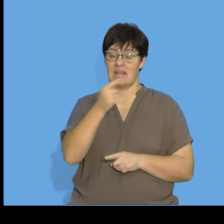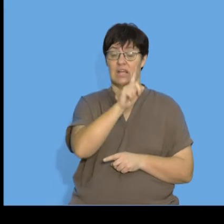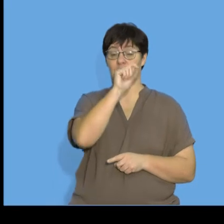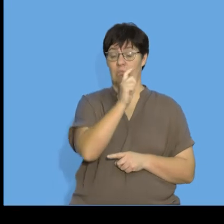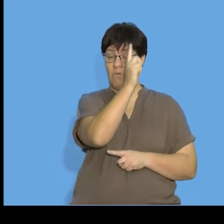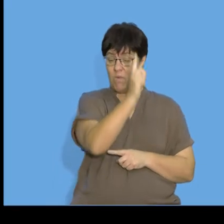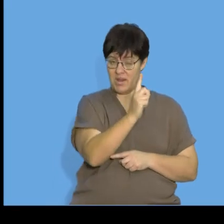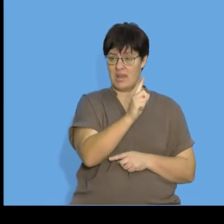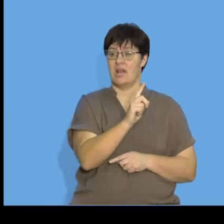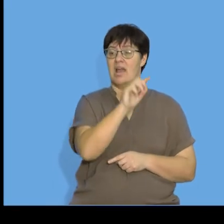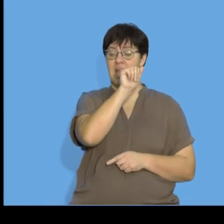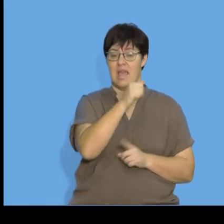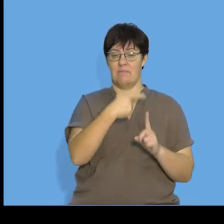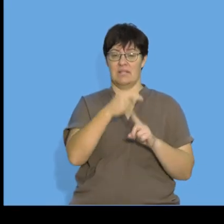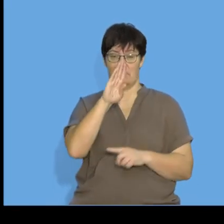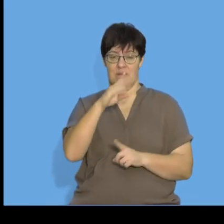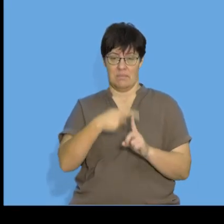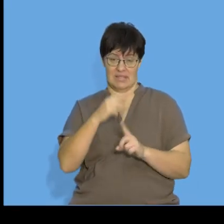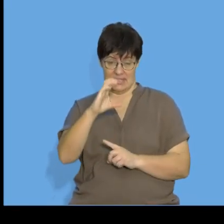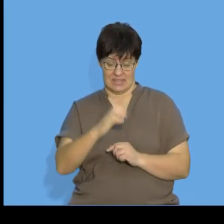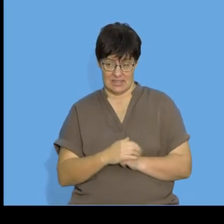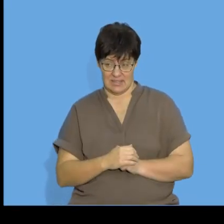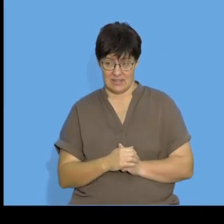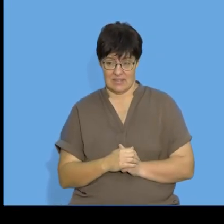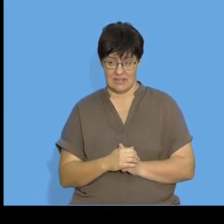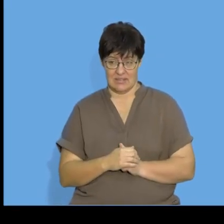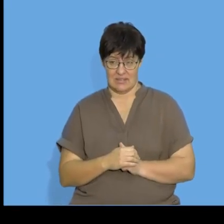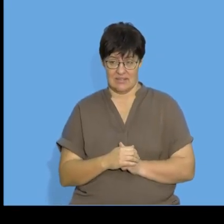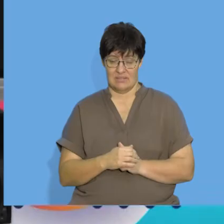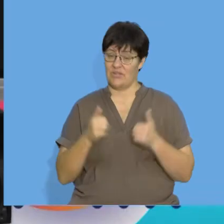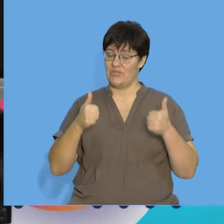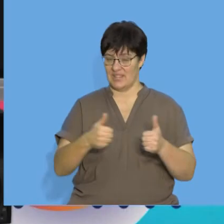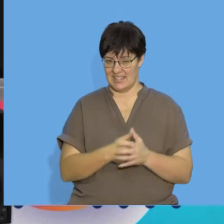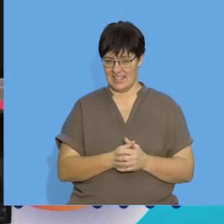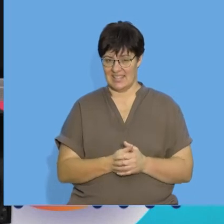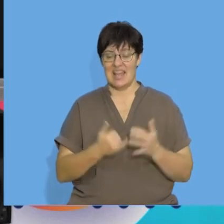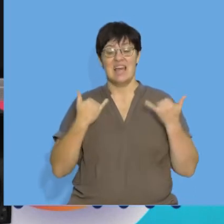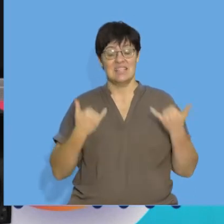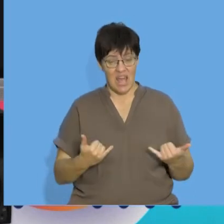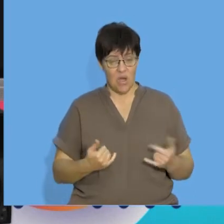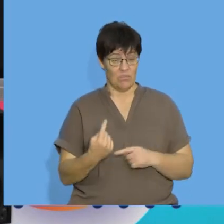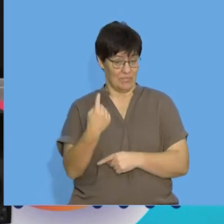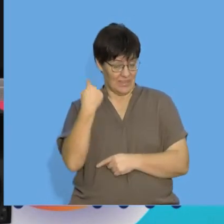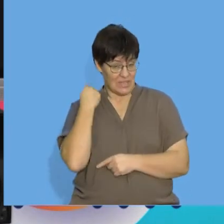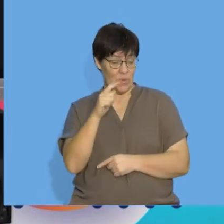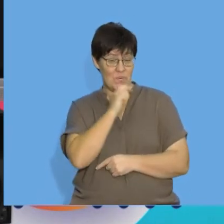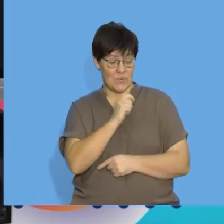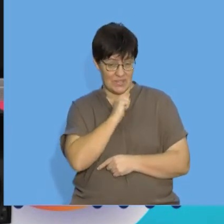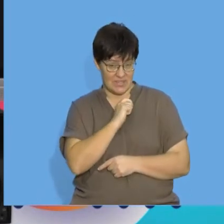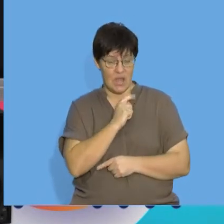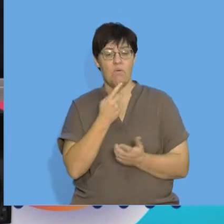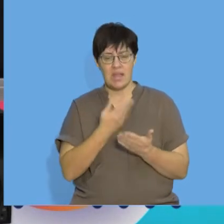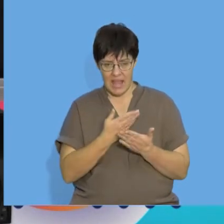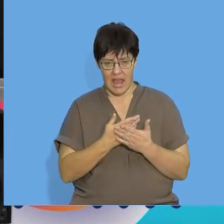and term one is a plus b plus c great so now we're going to use what's behind me